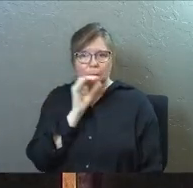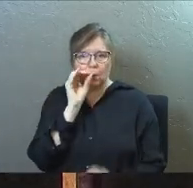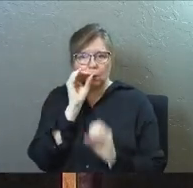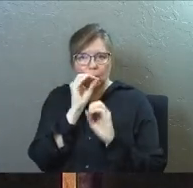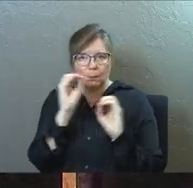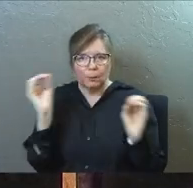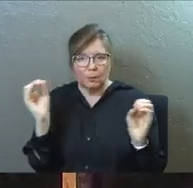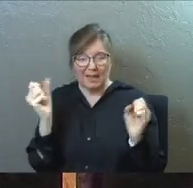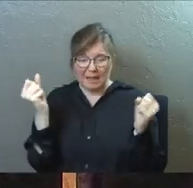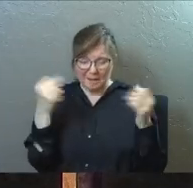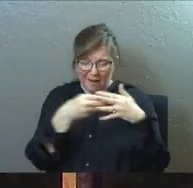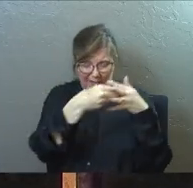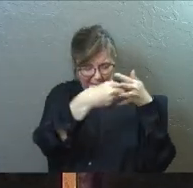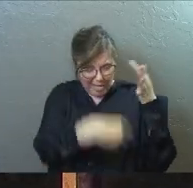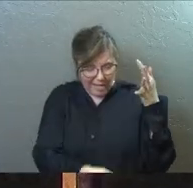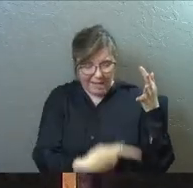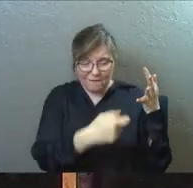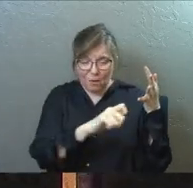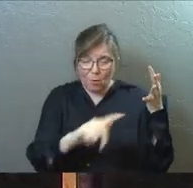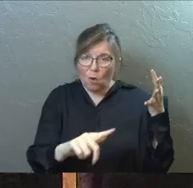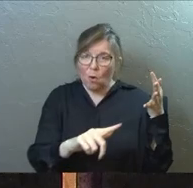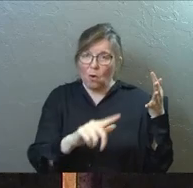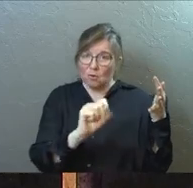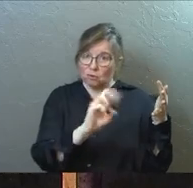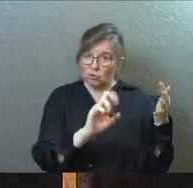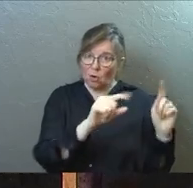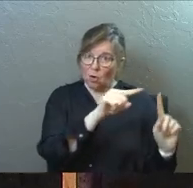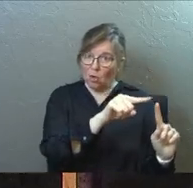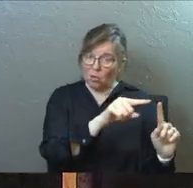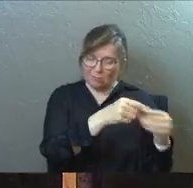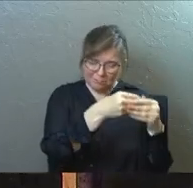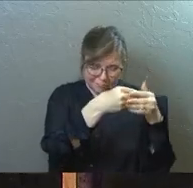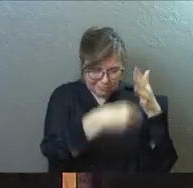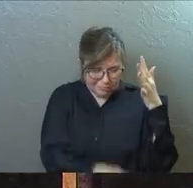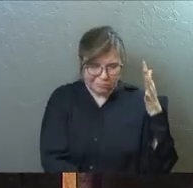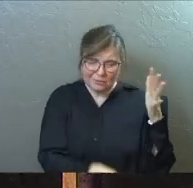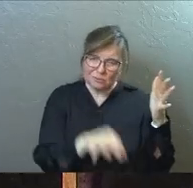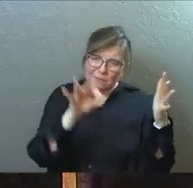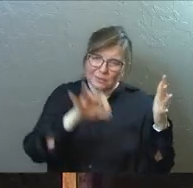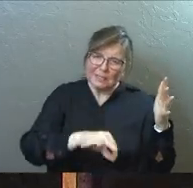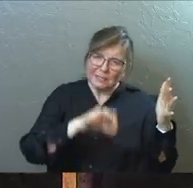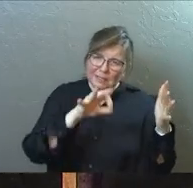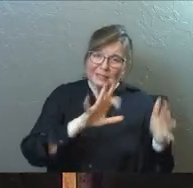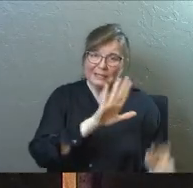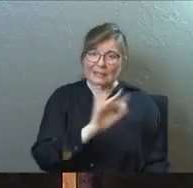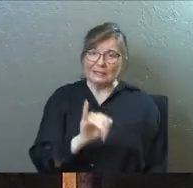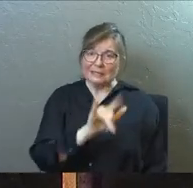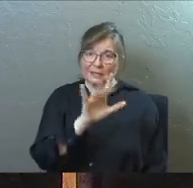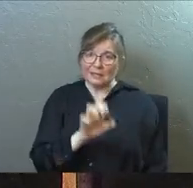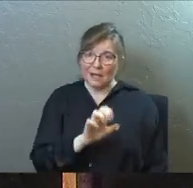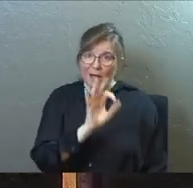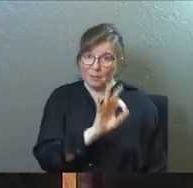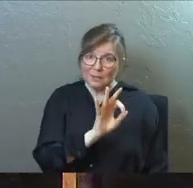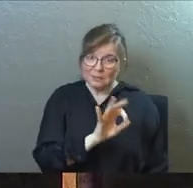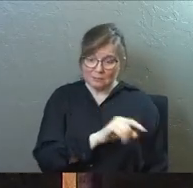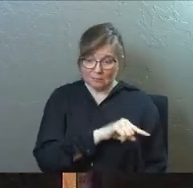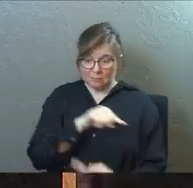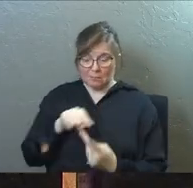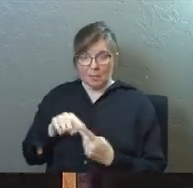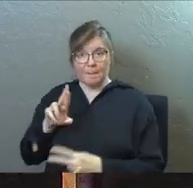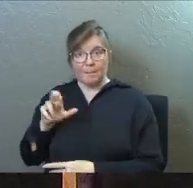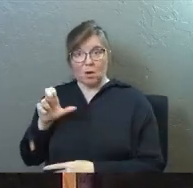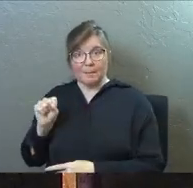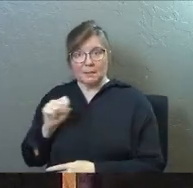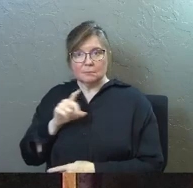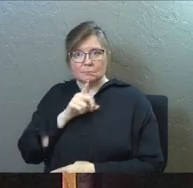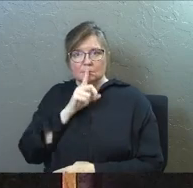kinds of recorded sermons for Paul, I know tons about his style of preaching, but I got nothing for Barnabas.